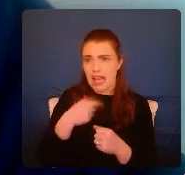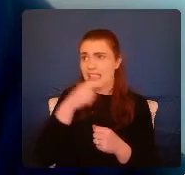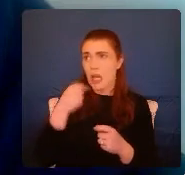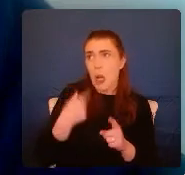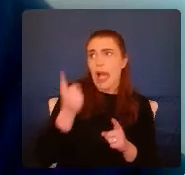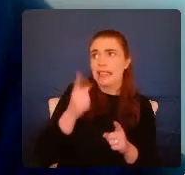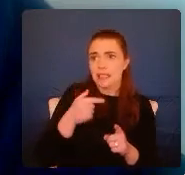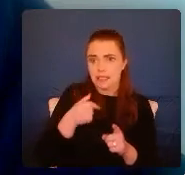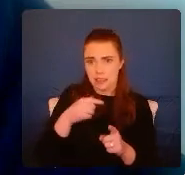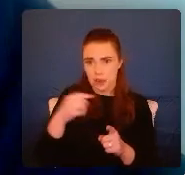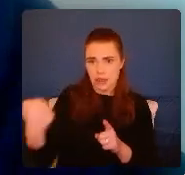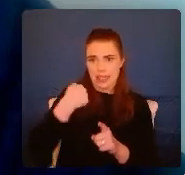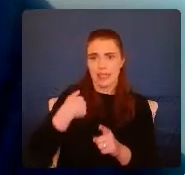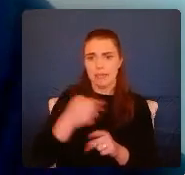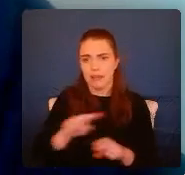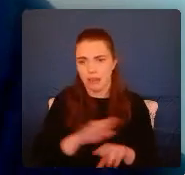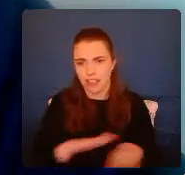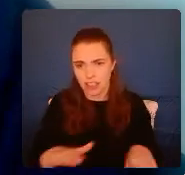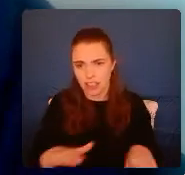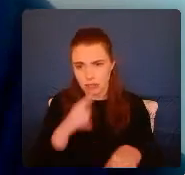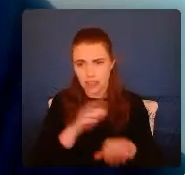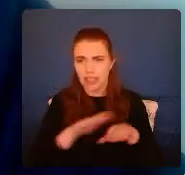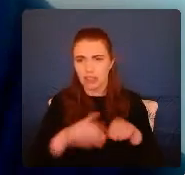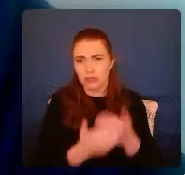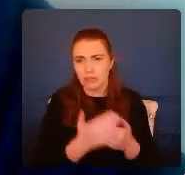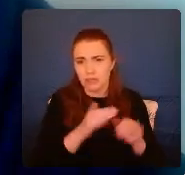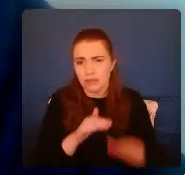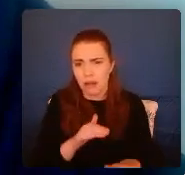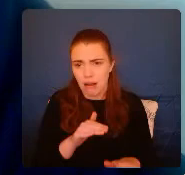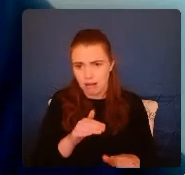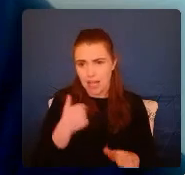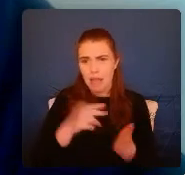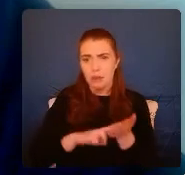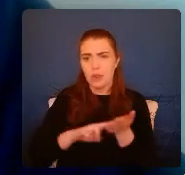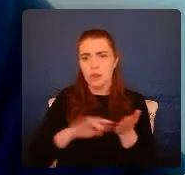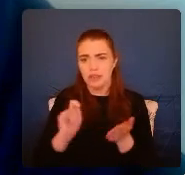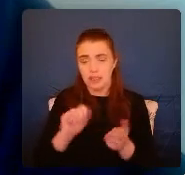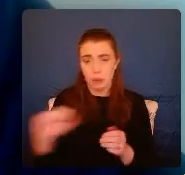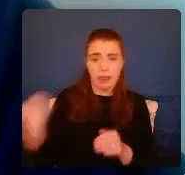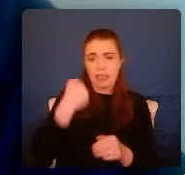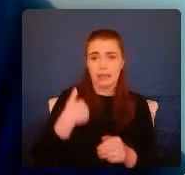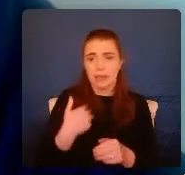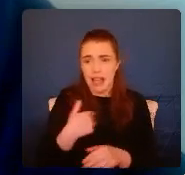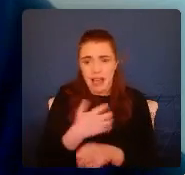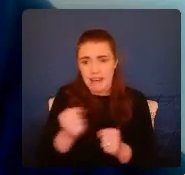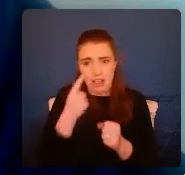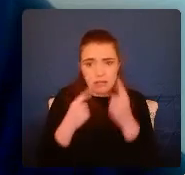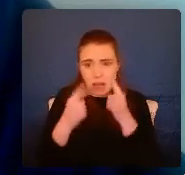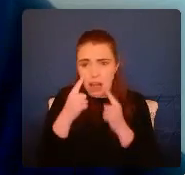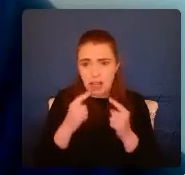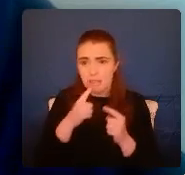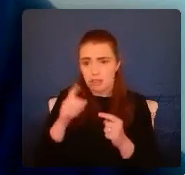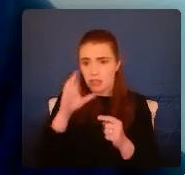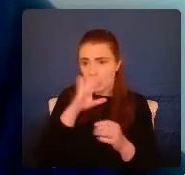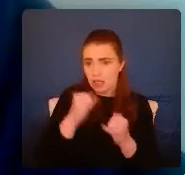instead of them. They were too small to be hit and I was used to it. I didn't even cry when they hit me, which seemed to make things worse. They